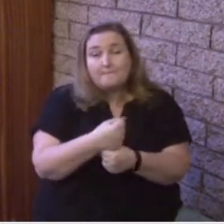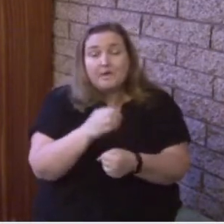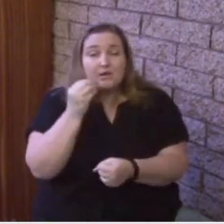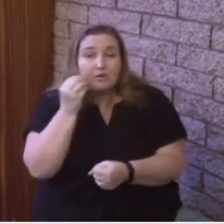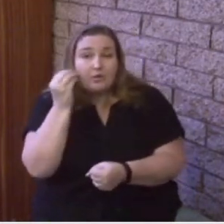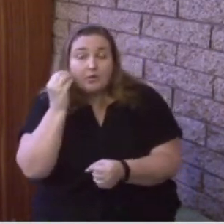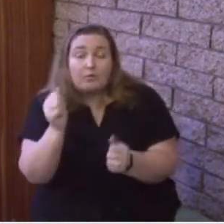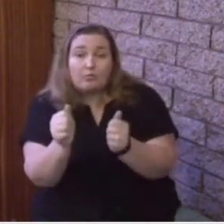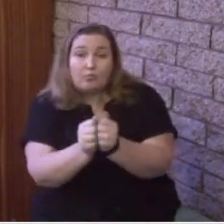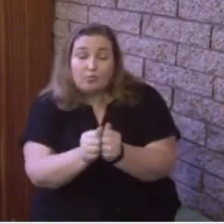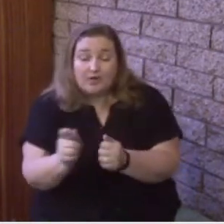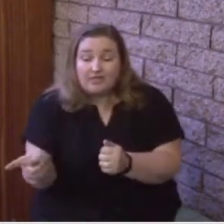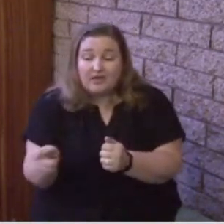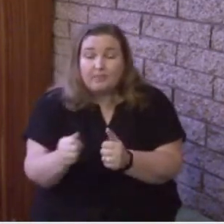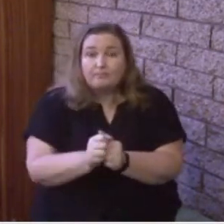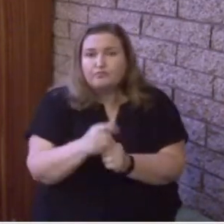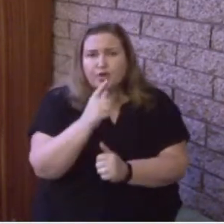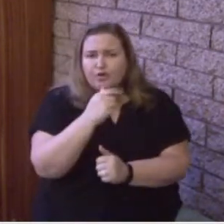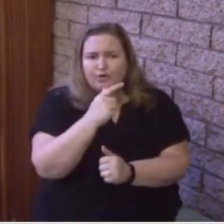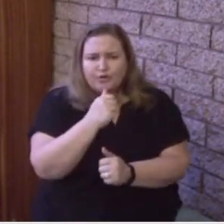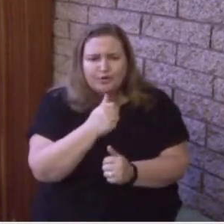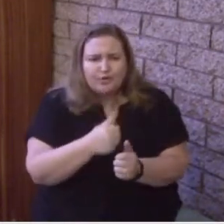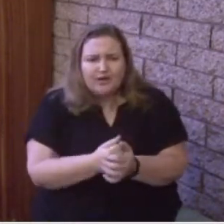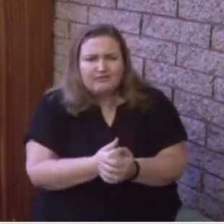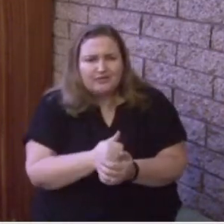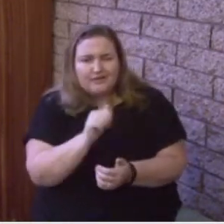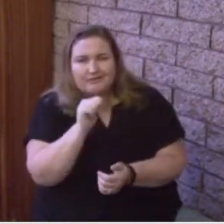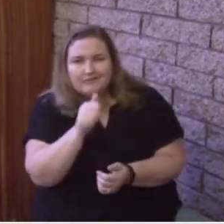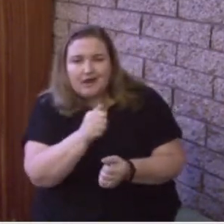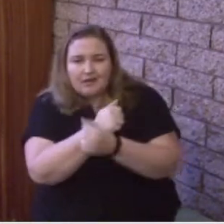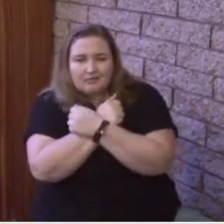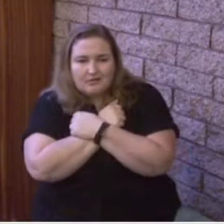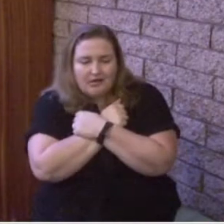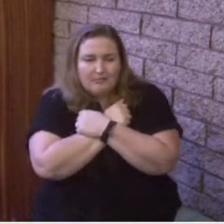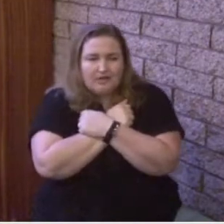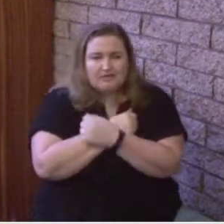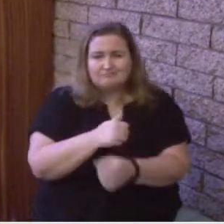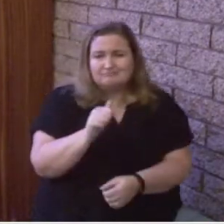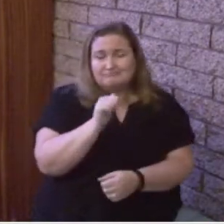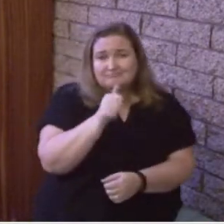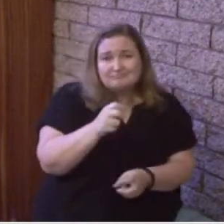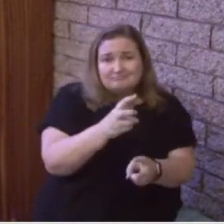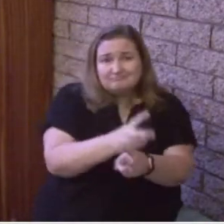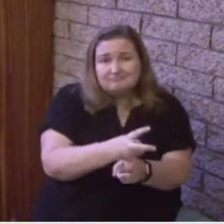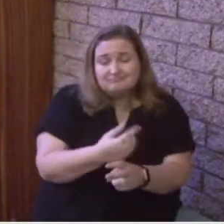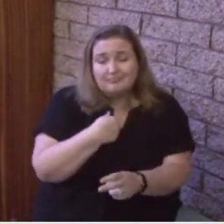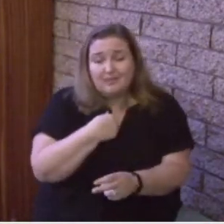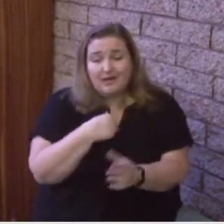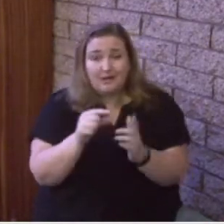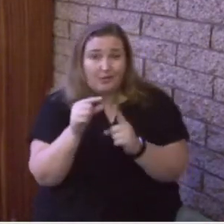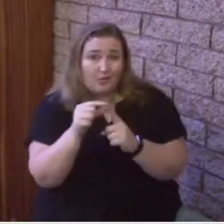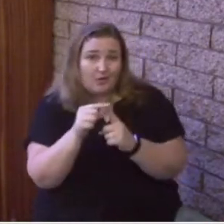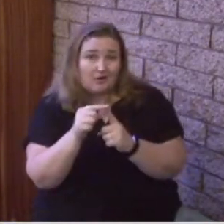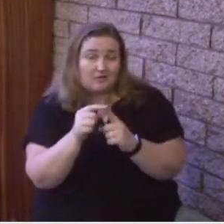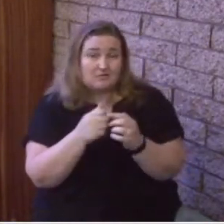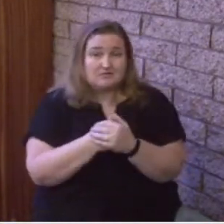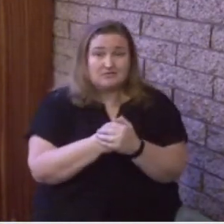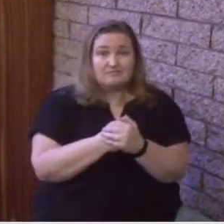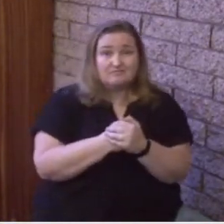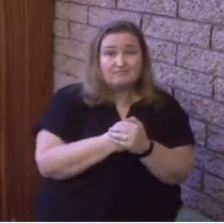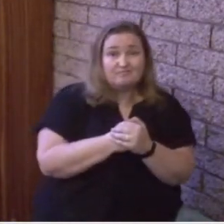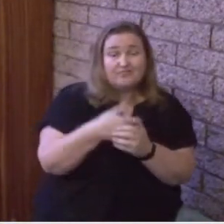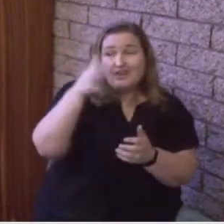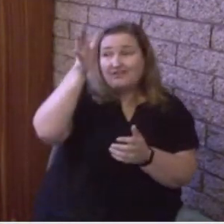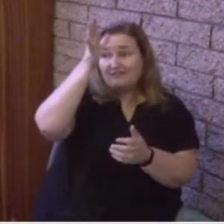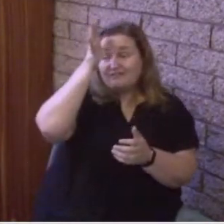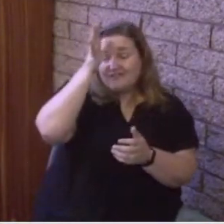Whoever does not love me does not keep my words, and the word that you hear is not mine, but the father's who